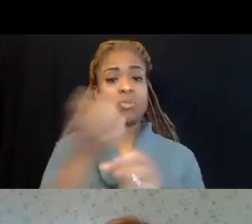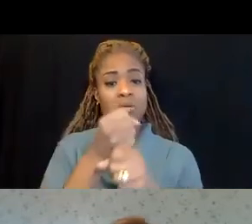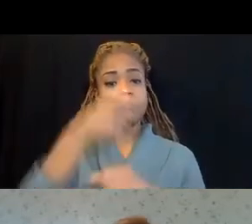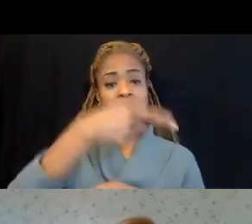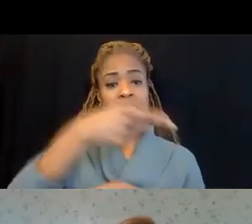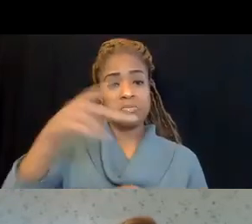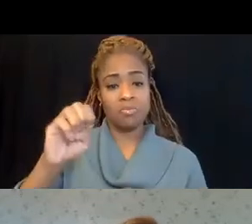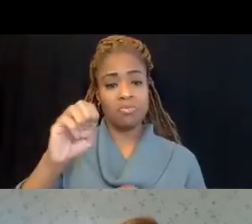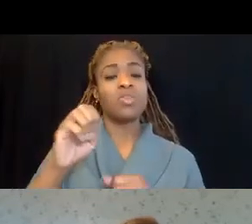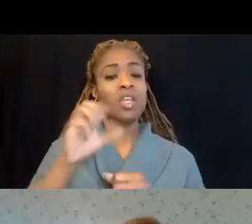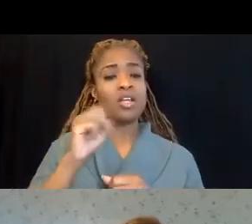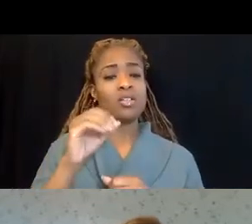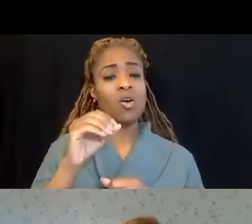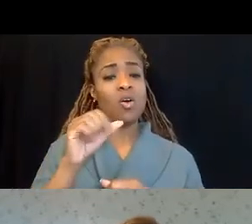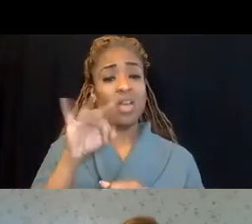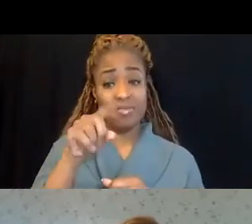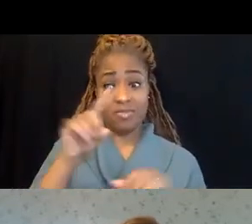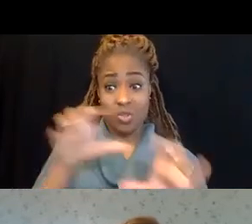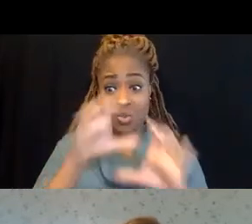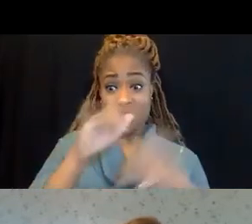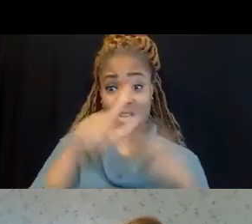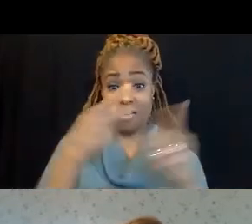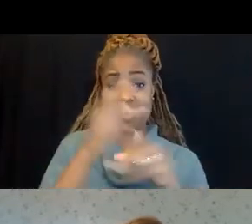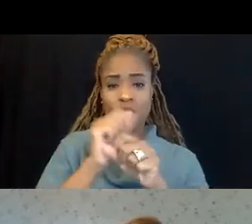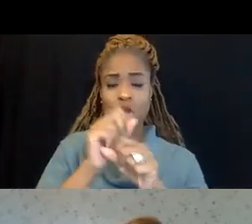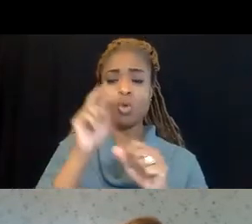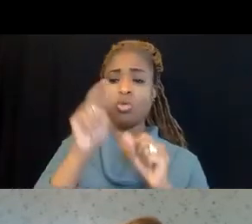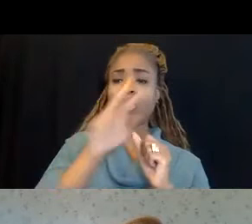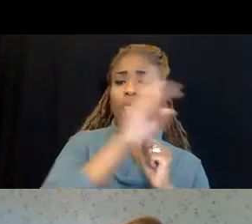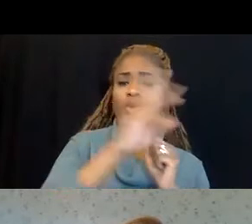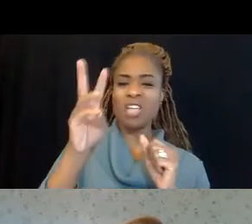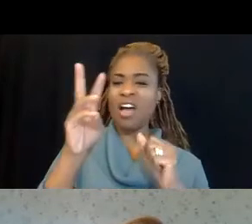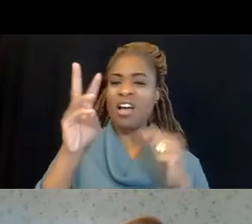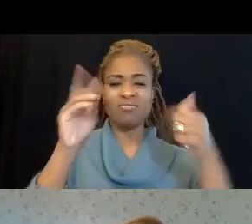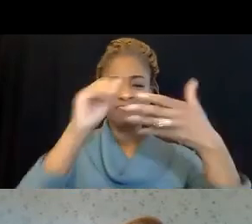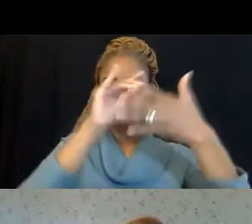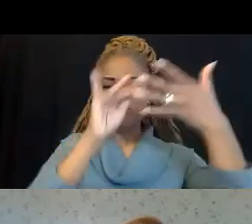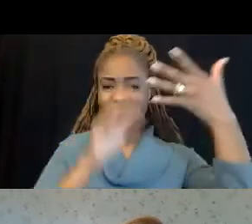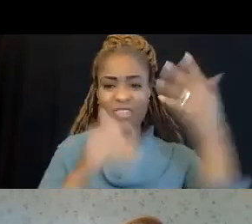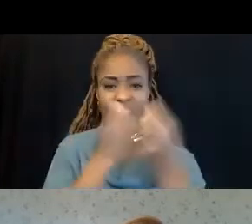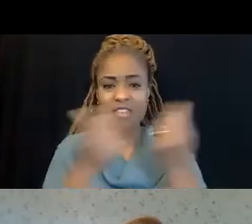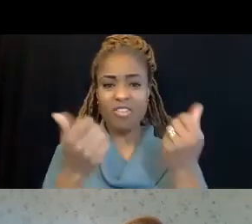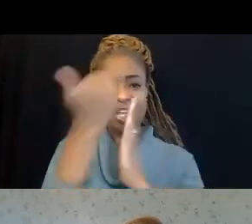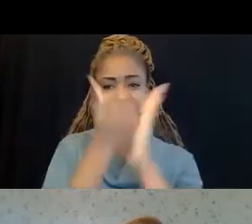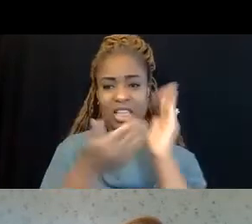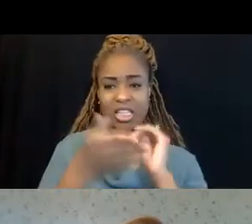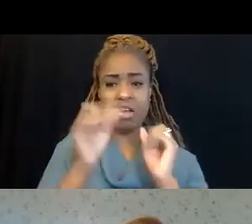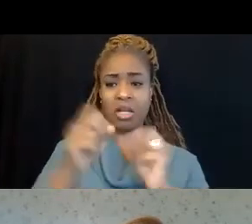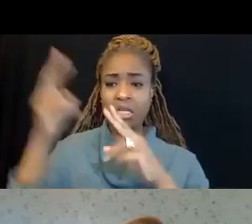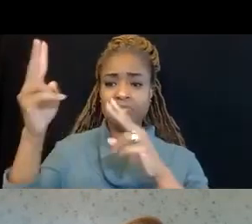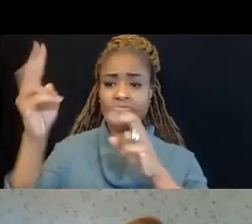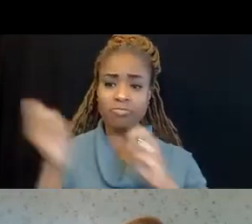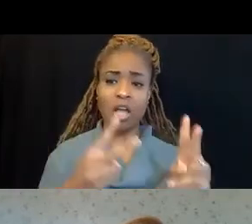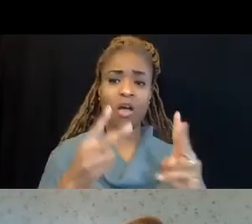So again, if you're doing construction, you want to come to the website. All these standards are on the website. You can download them for